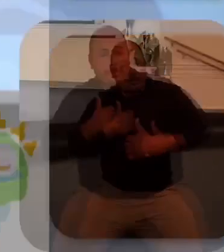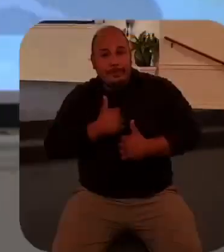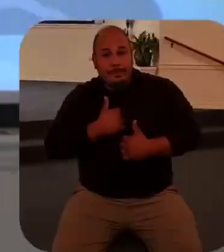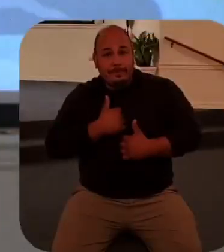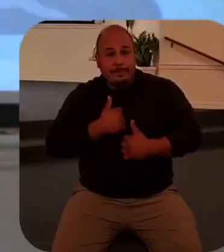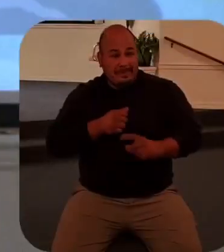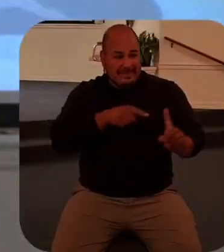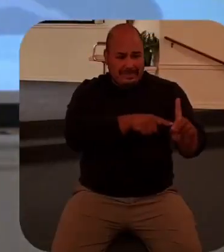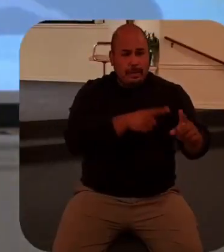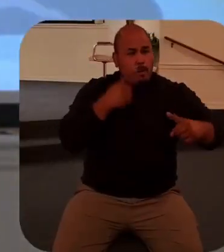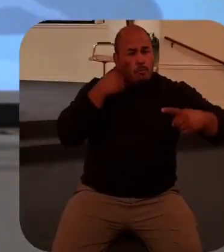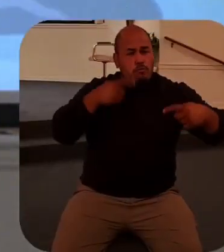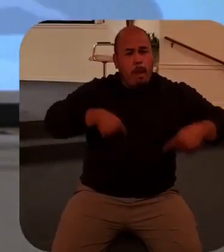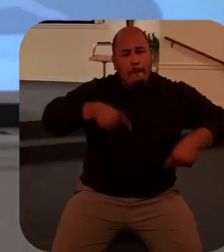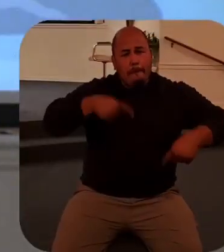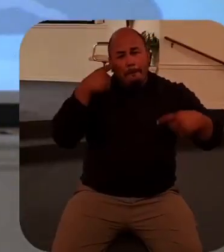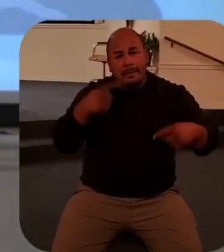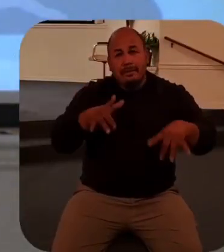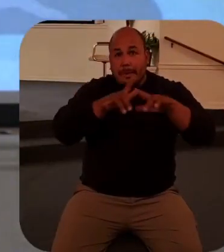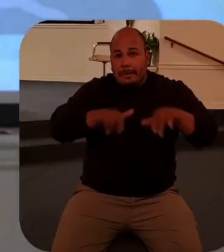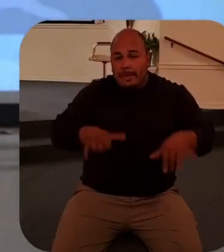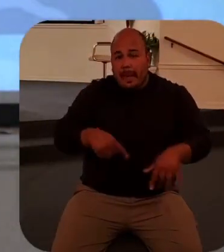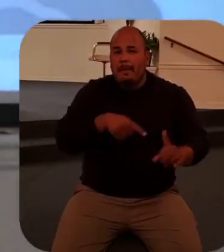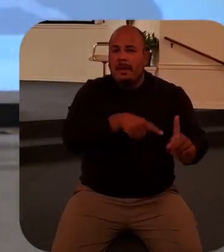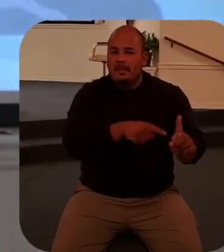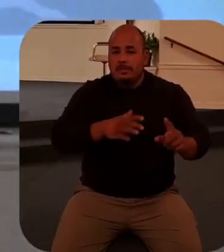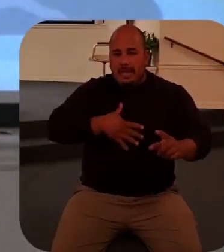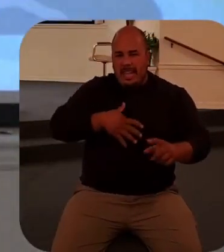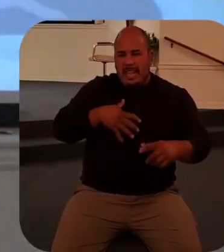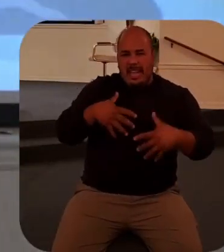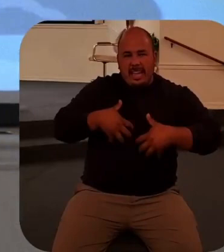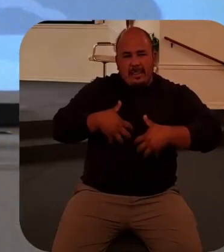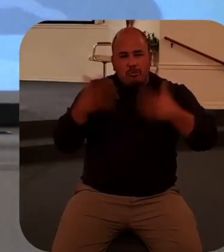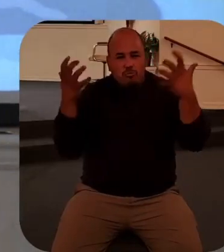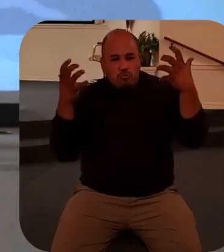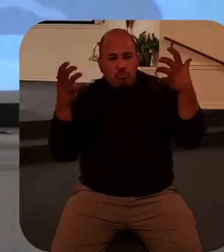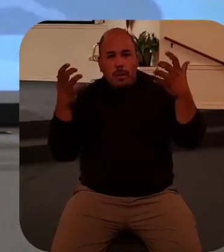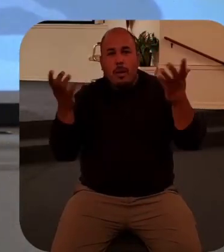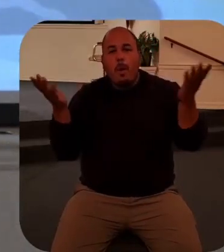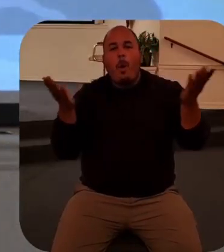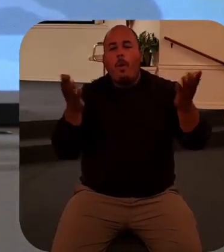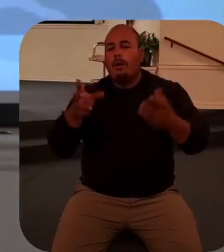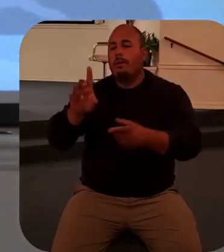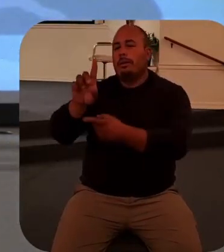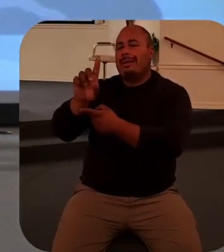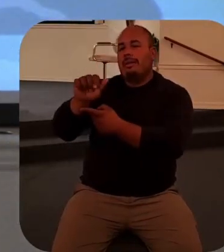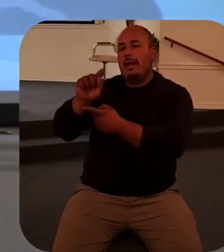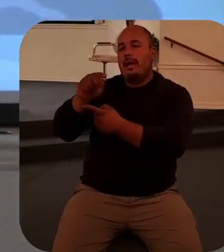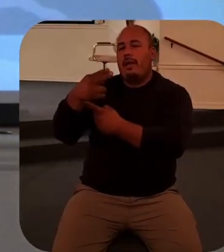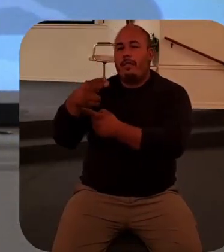them he was angry I think over what death does to human life